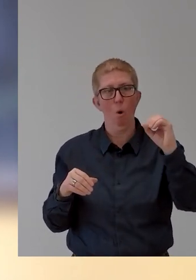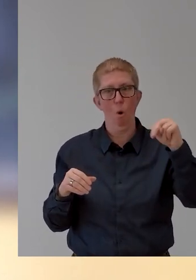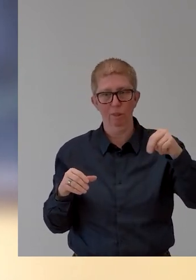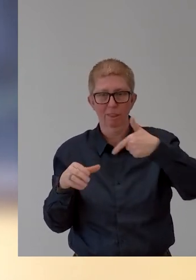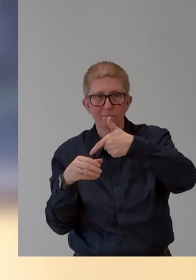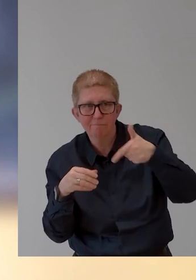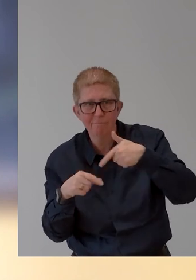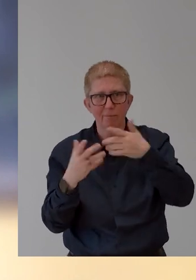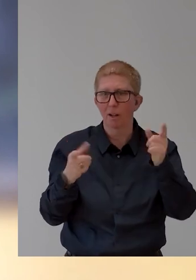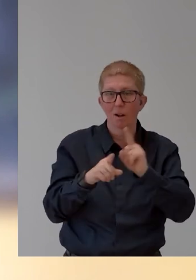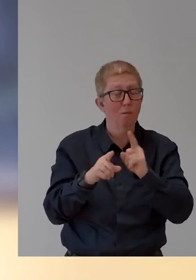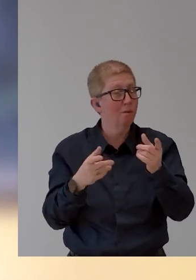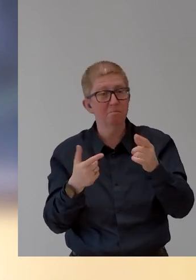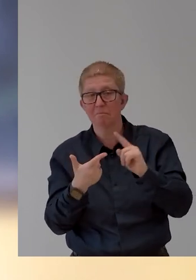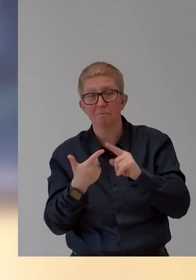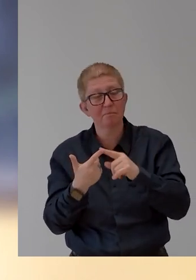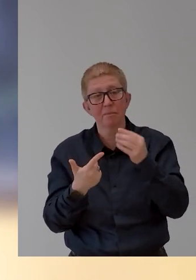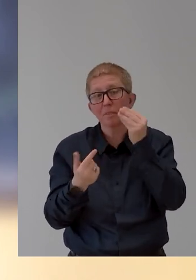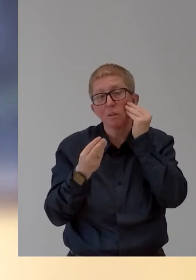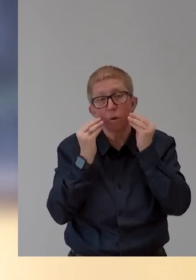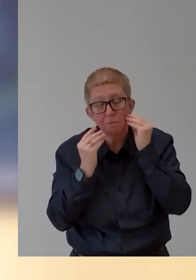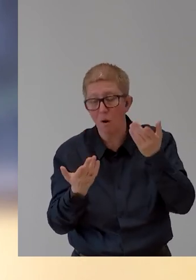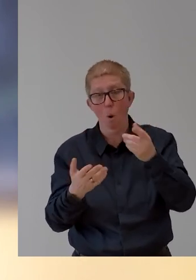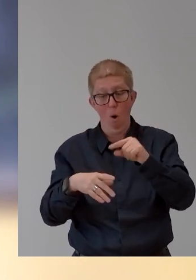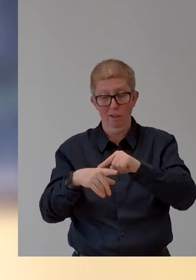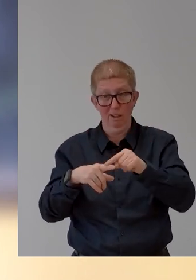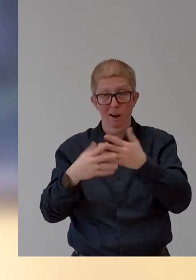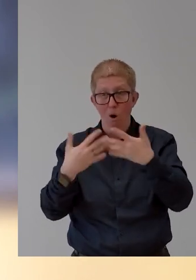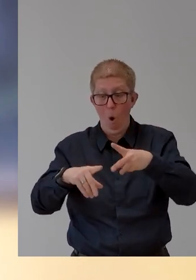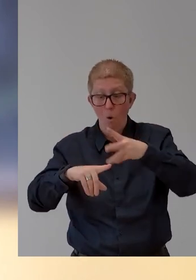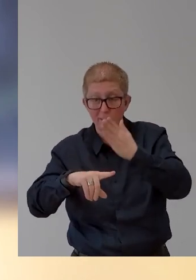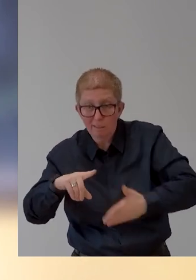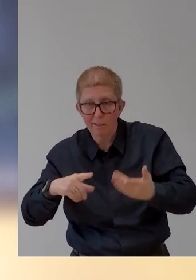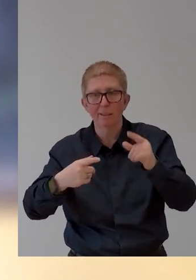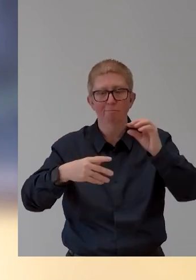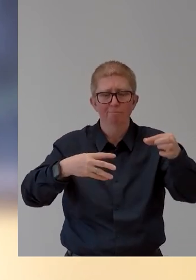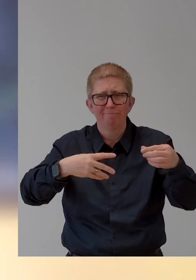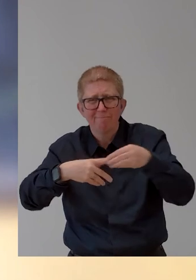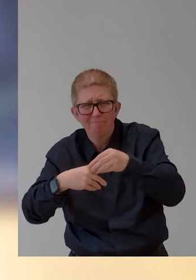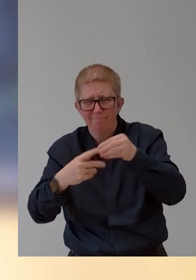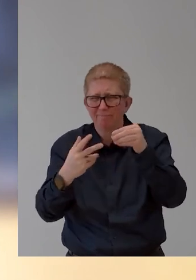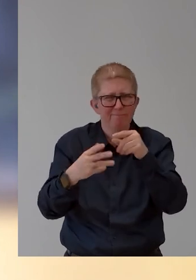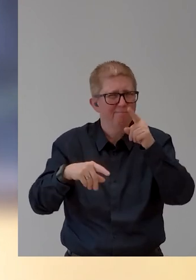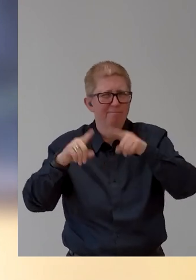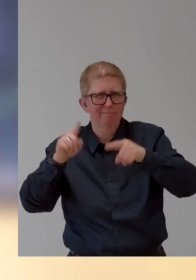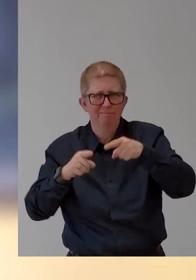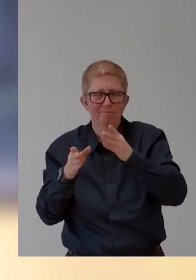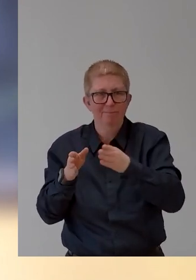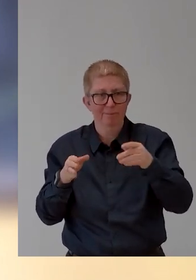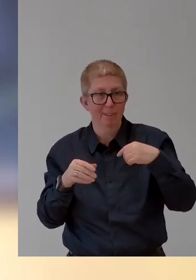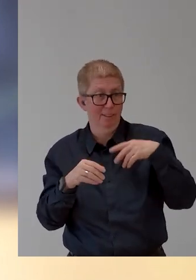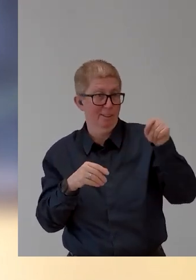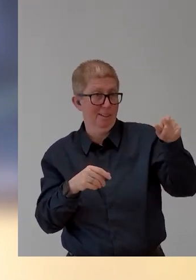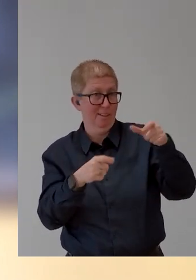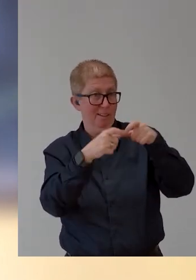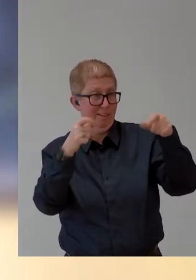their fingers, where strength is not an issue, but cosmetics is and where customization is important. So I think judicious